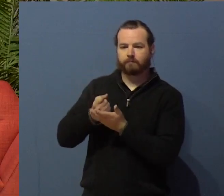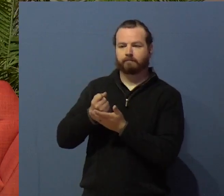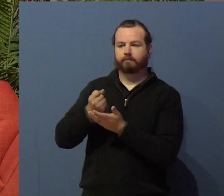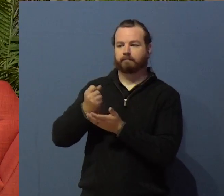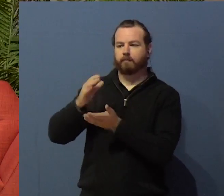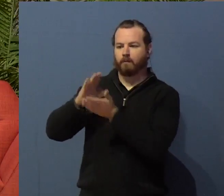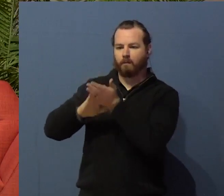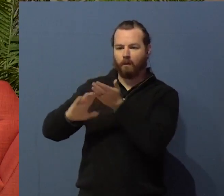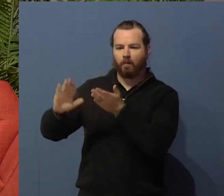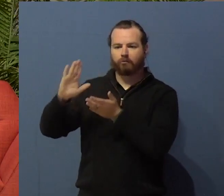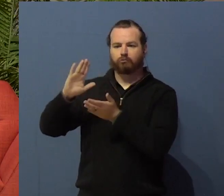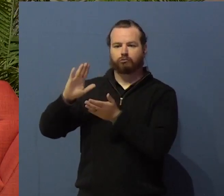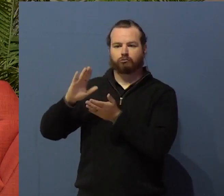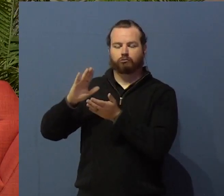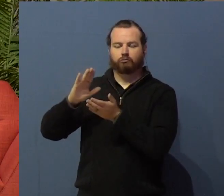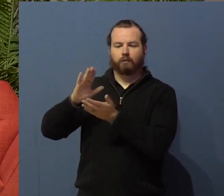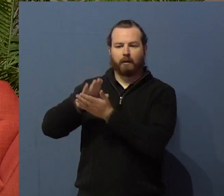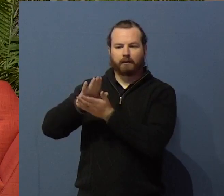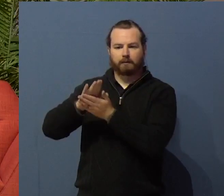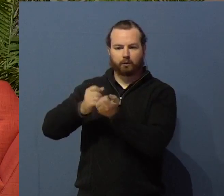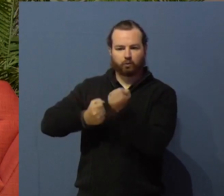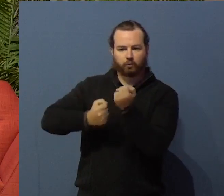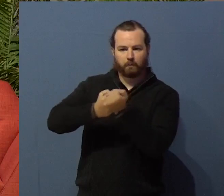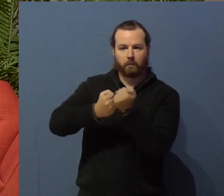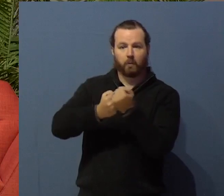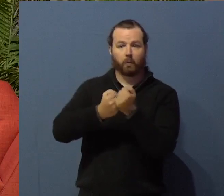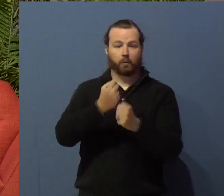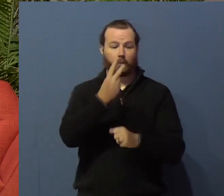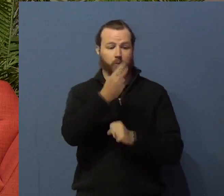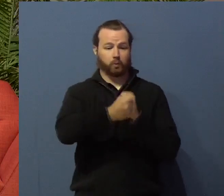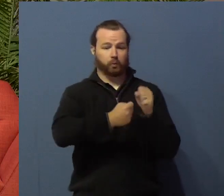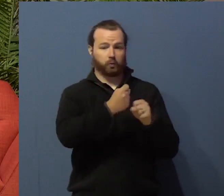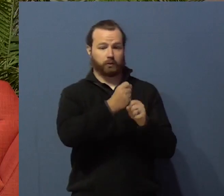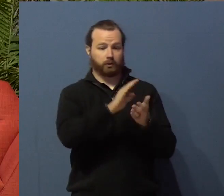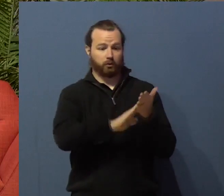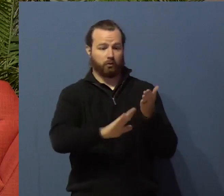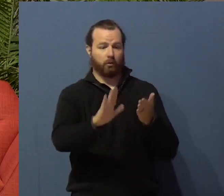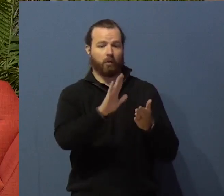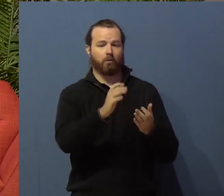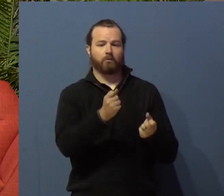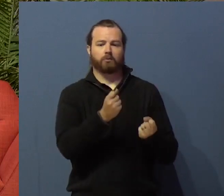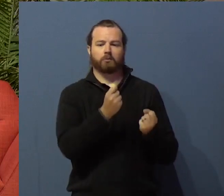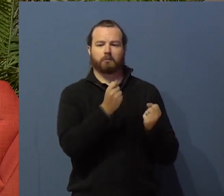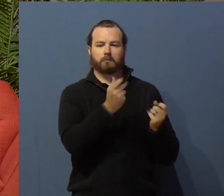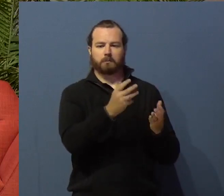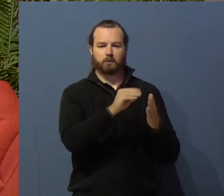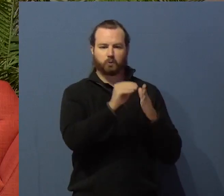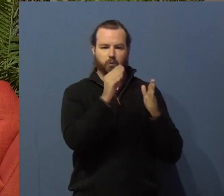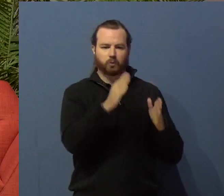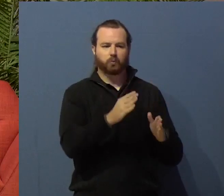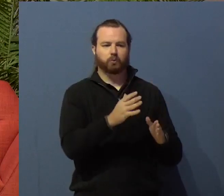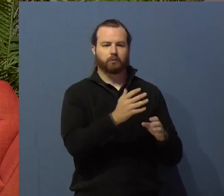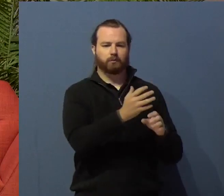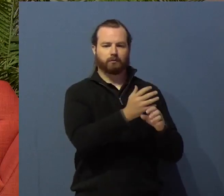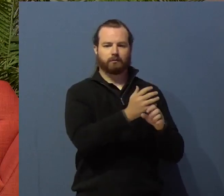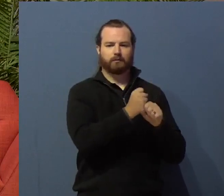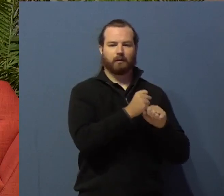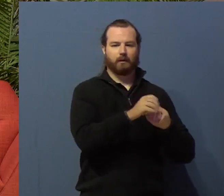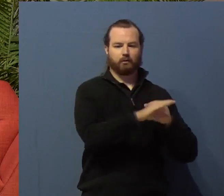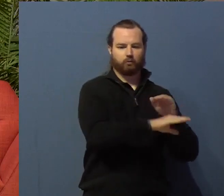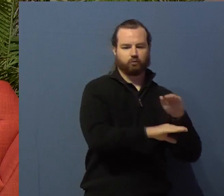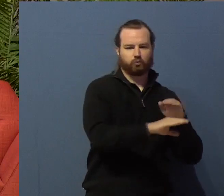Two-year college, more likely to take remedial courses as compared to students at a four-year college.